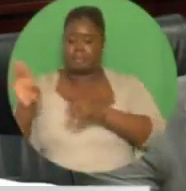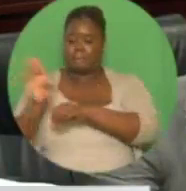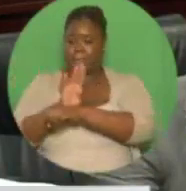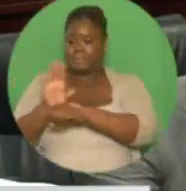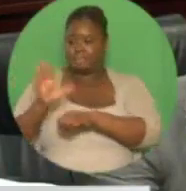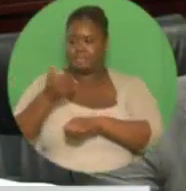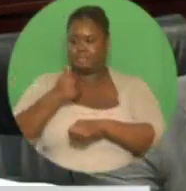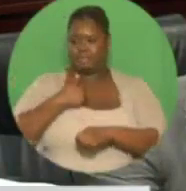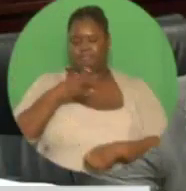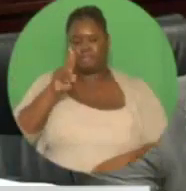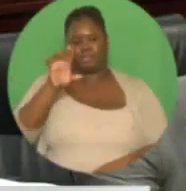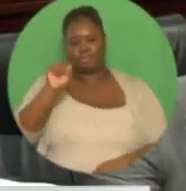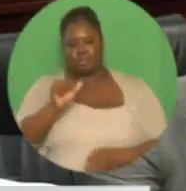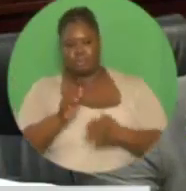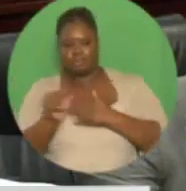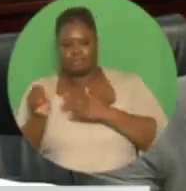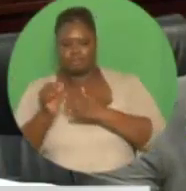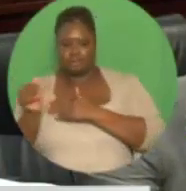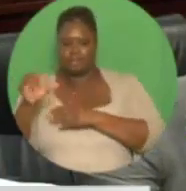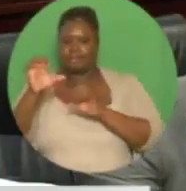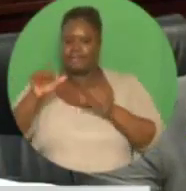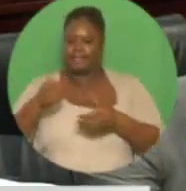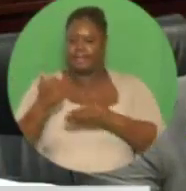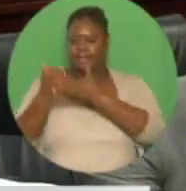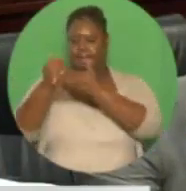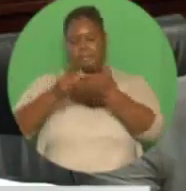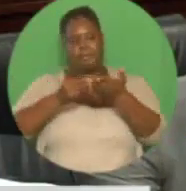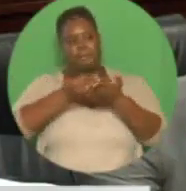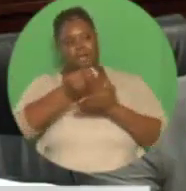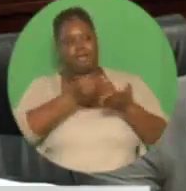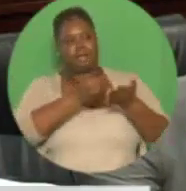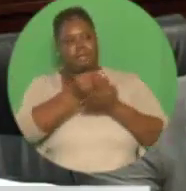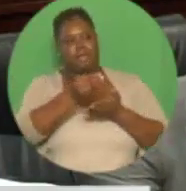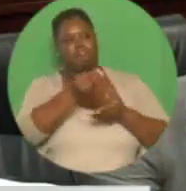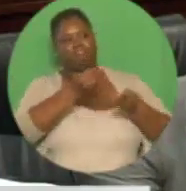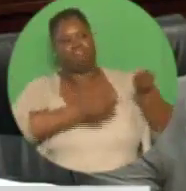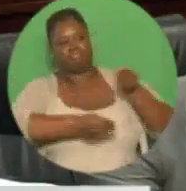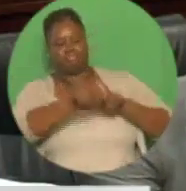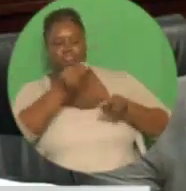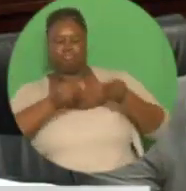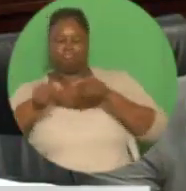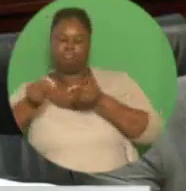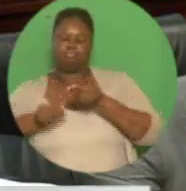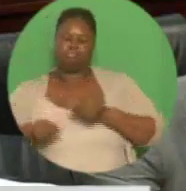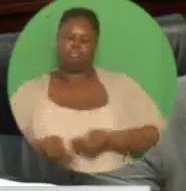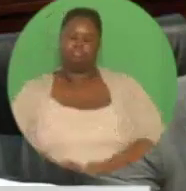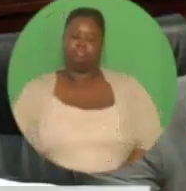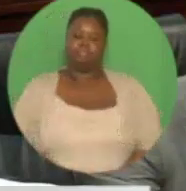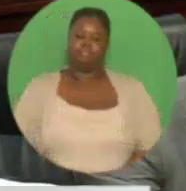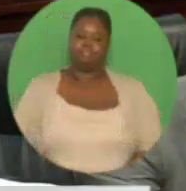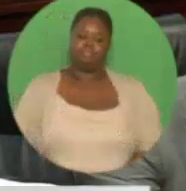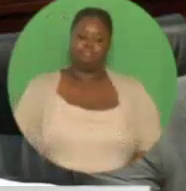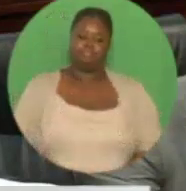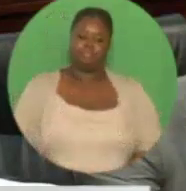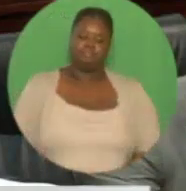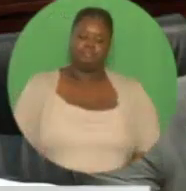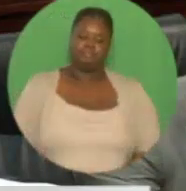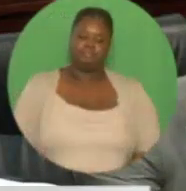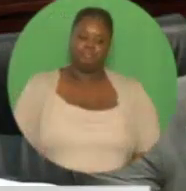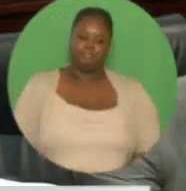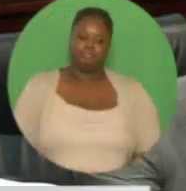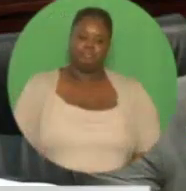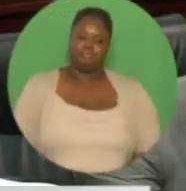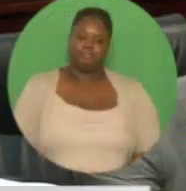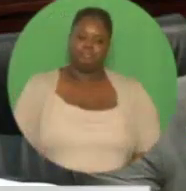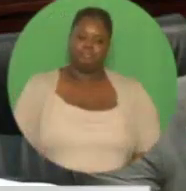its operational and import requirements, in particular in export-oriented businesses. We are taking steps to facilitate the